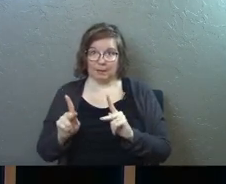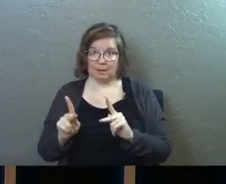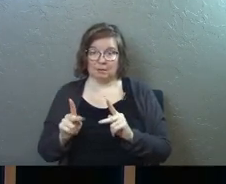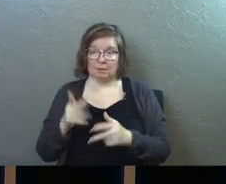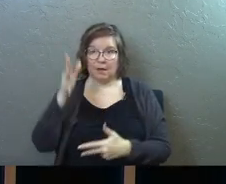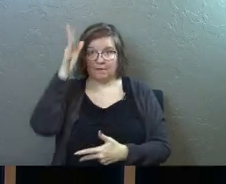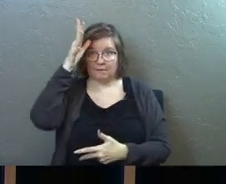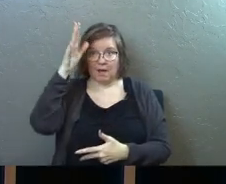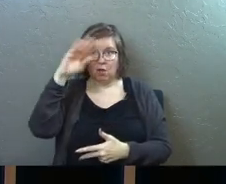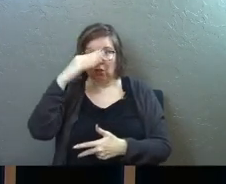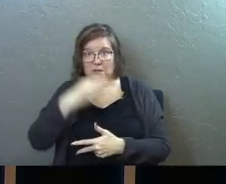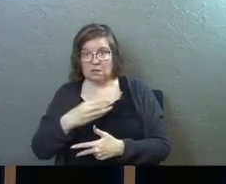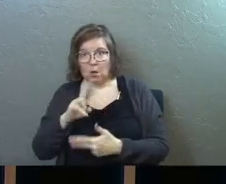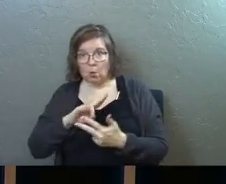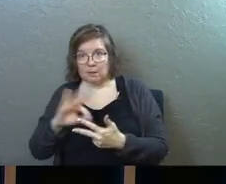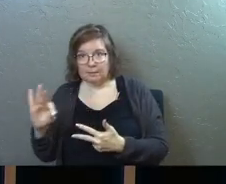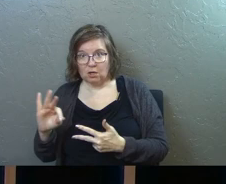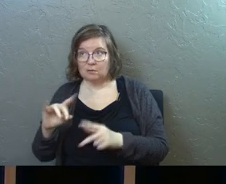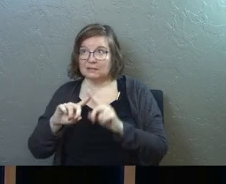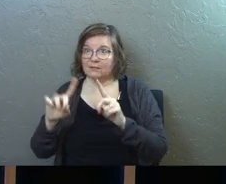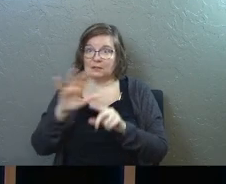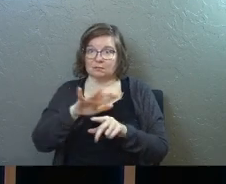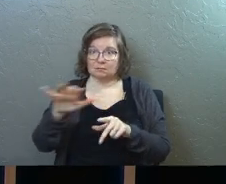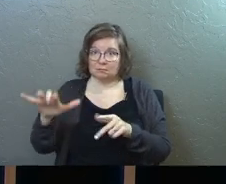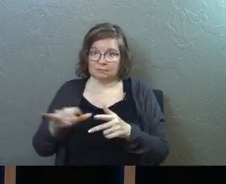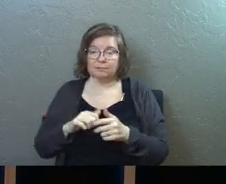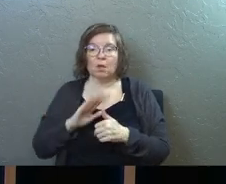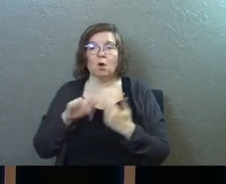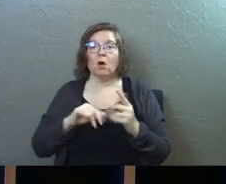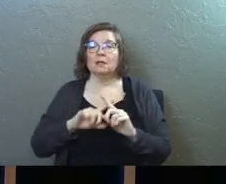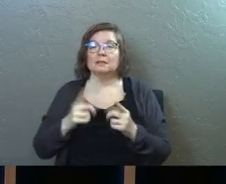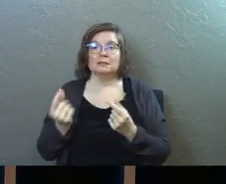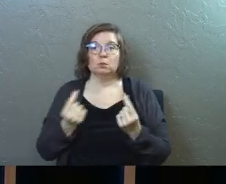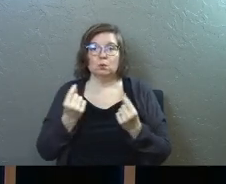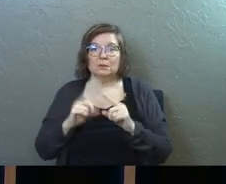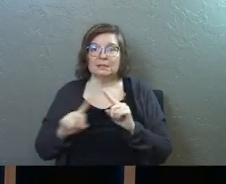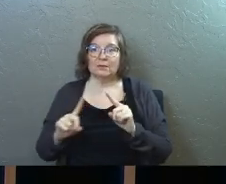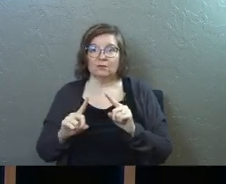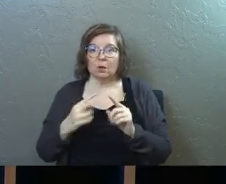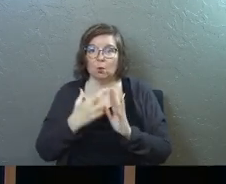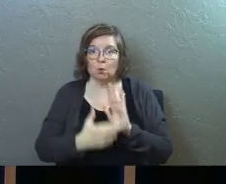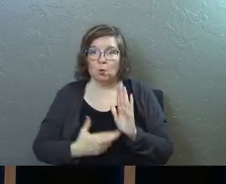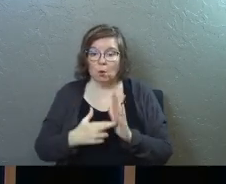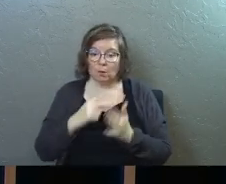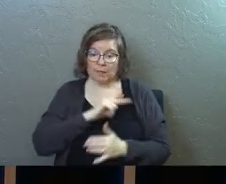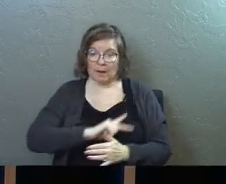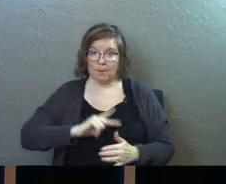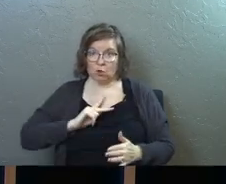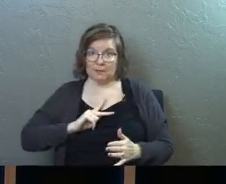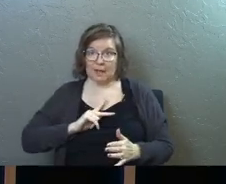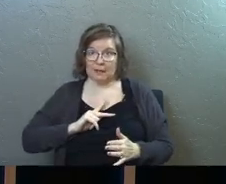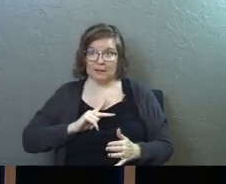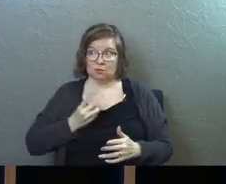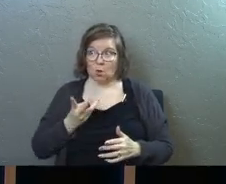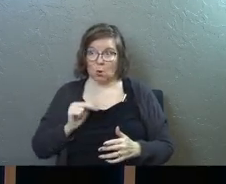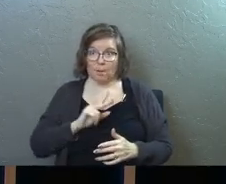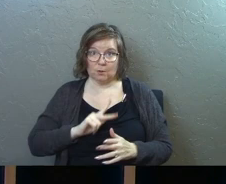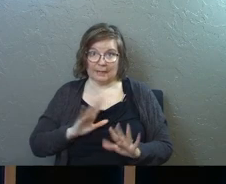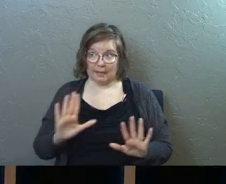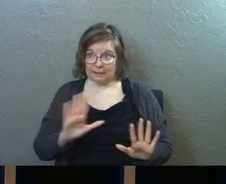father son and Holy Spirit they're all in different places they're all doing different things with their personalities by the way